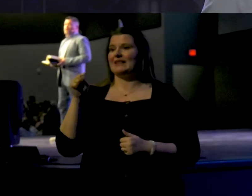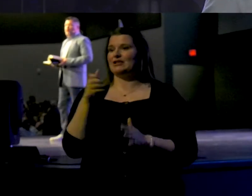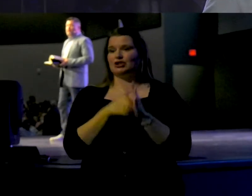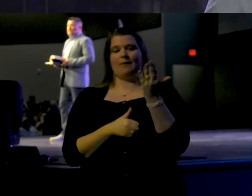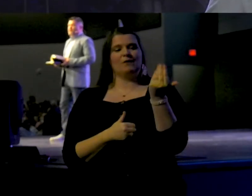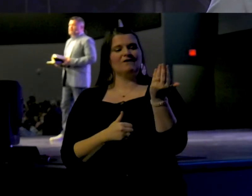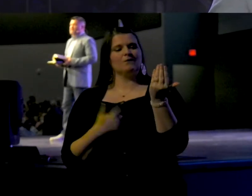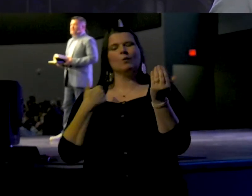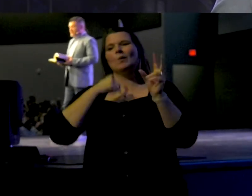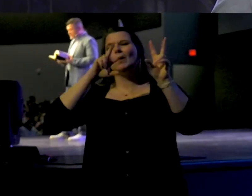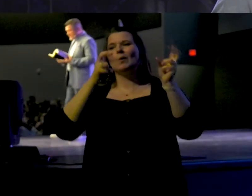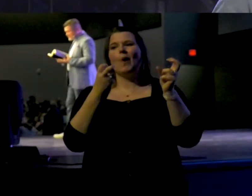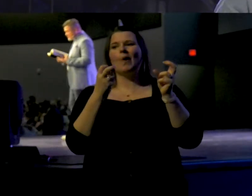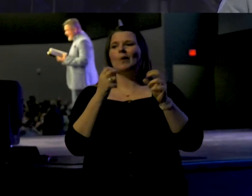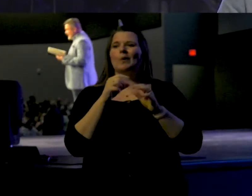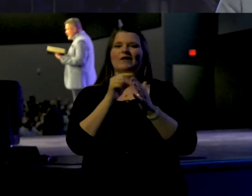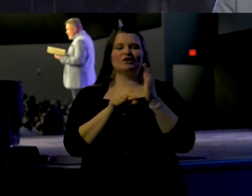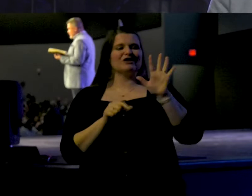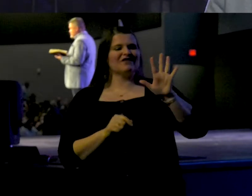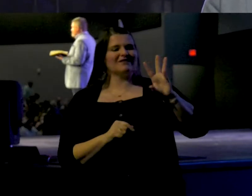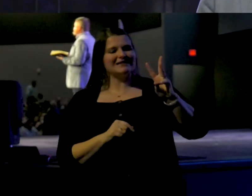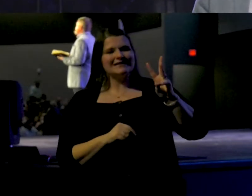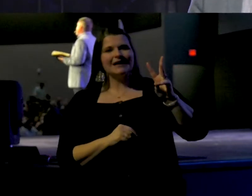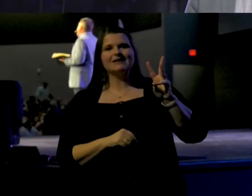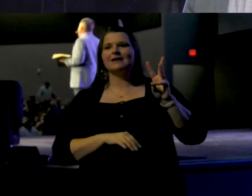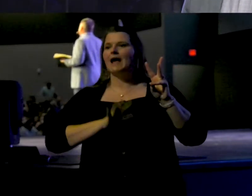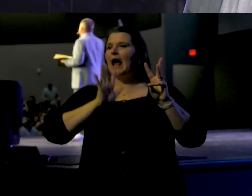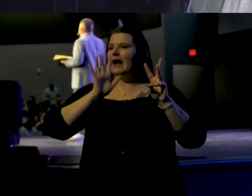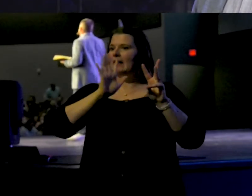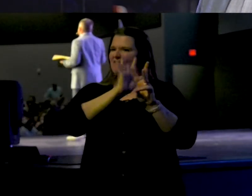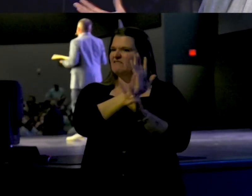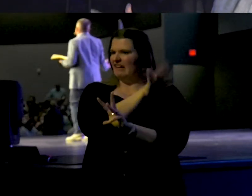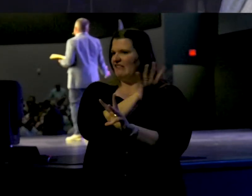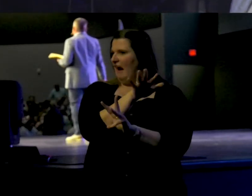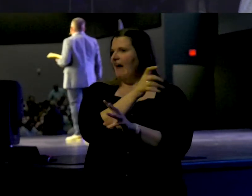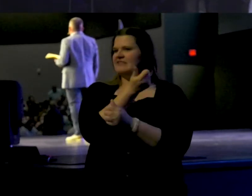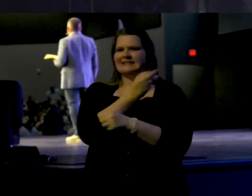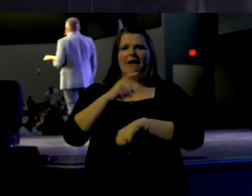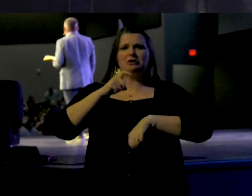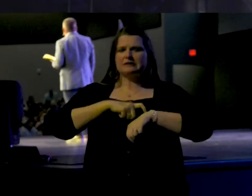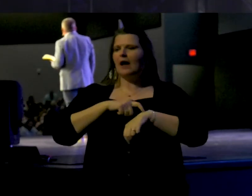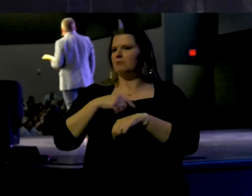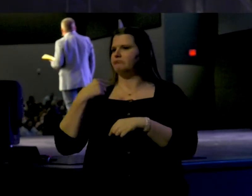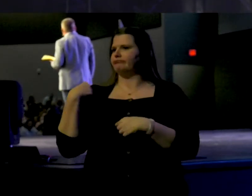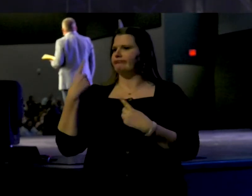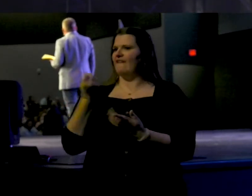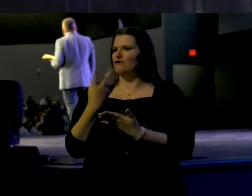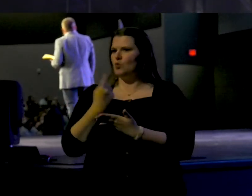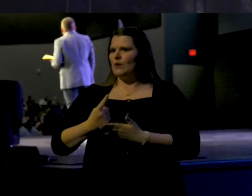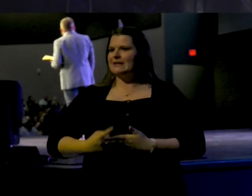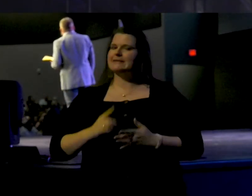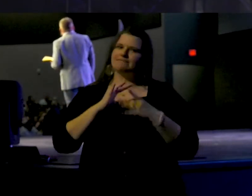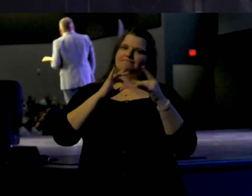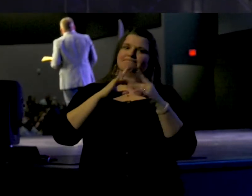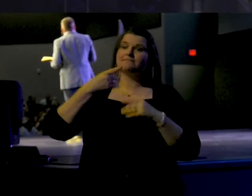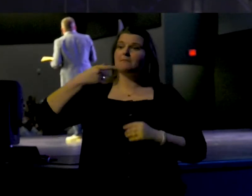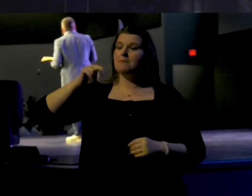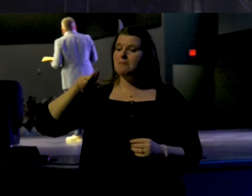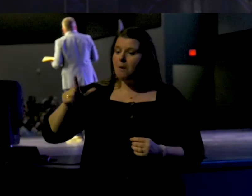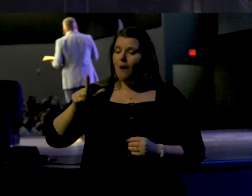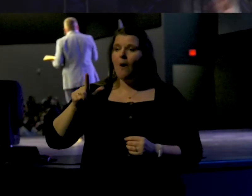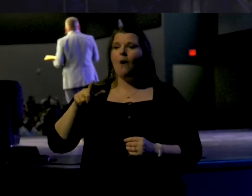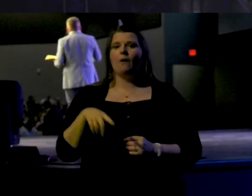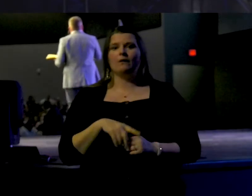We've quoted verses 56 and verse 55 several times over the last few weeks. Paul